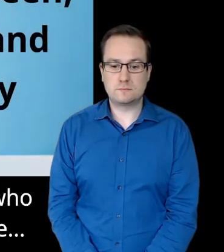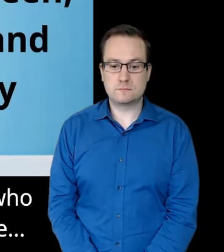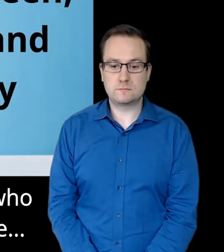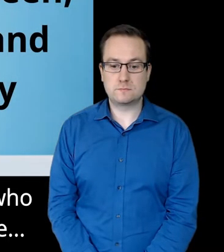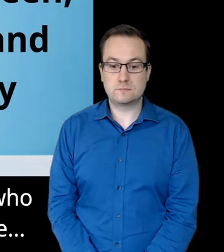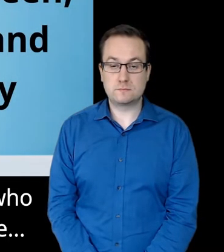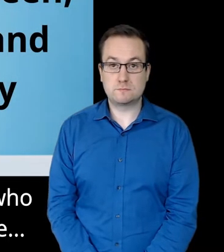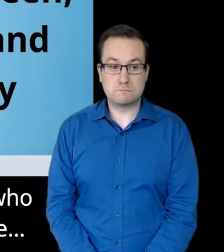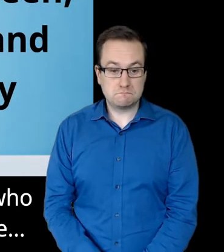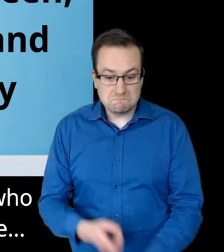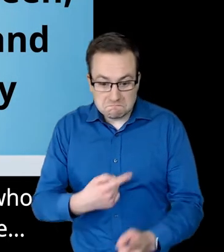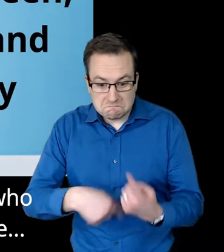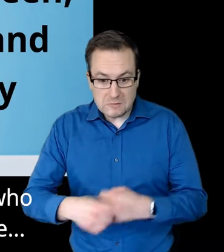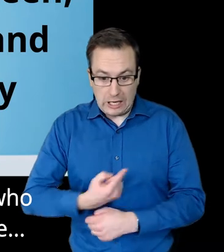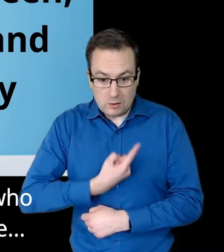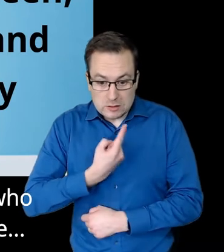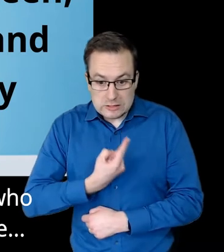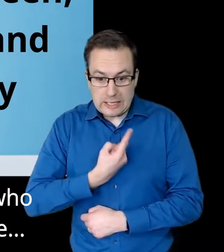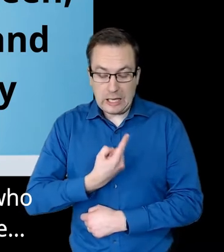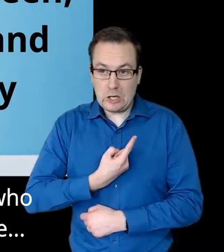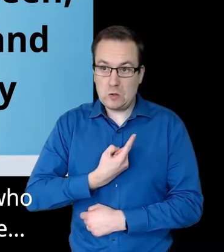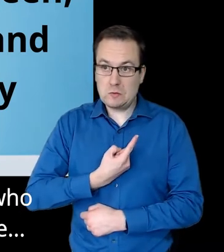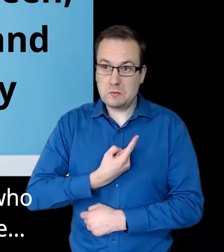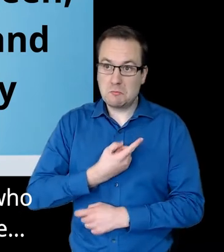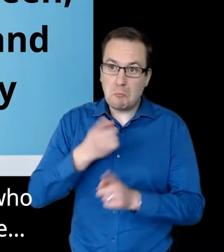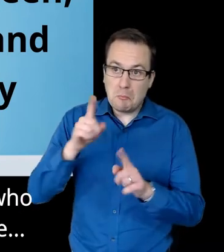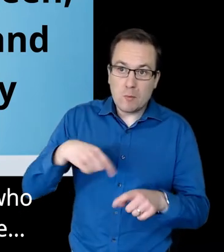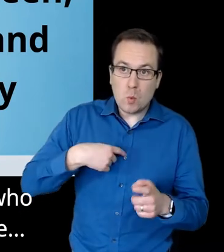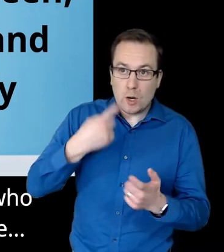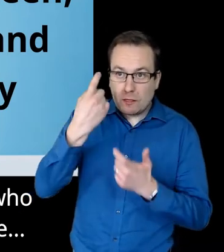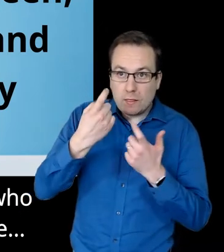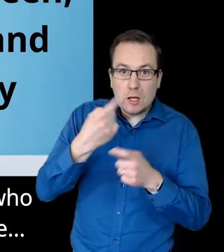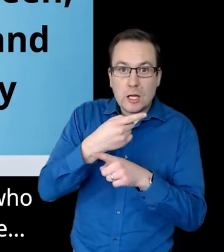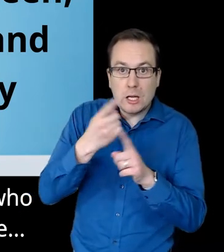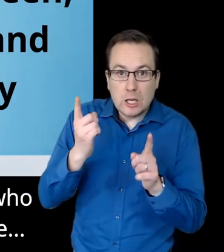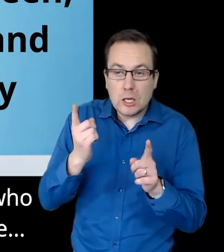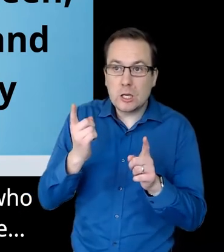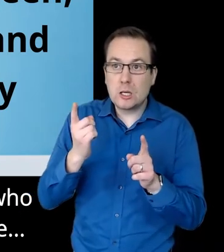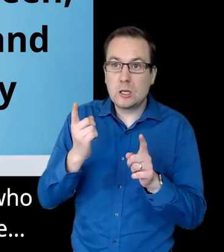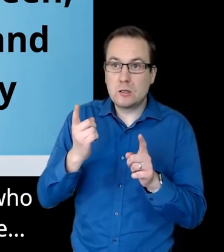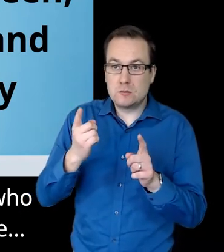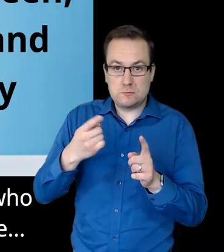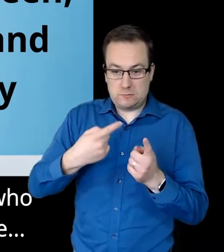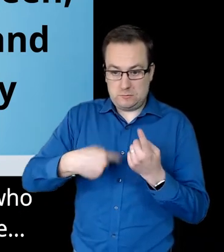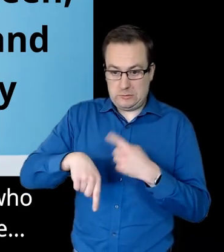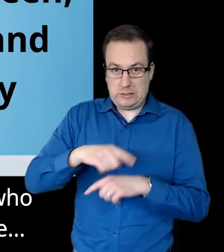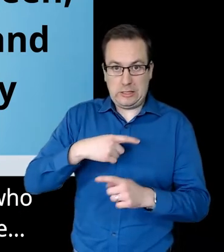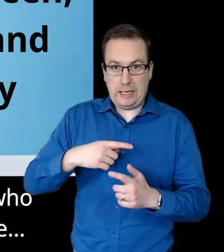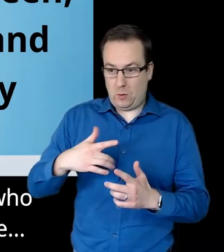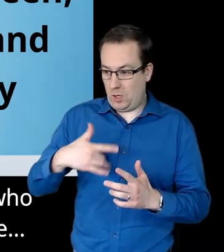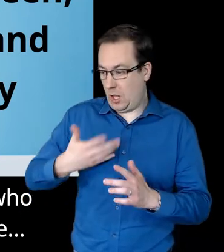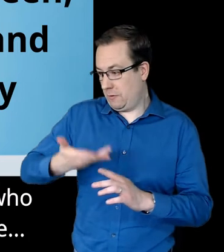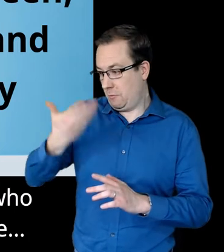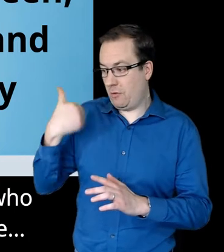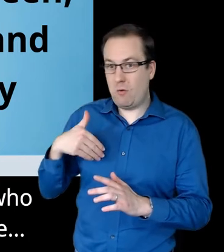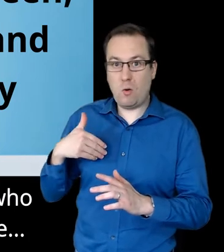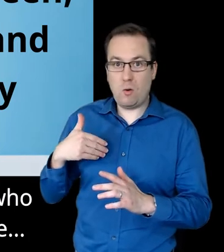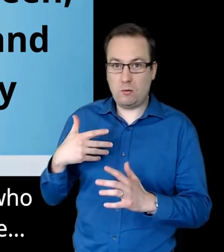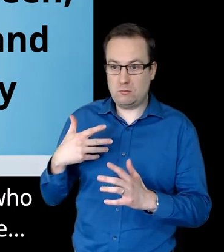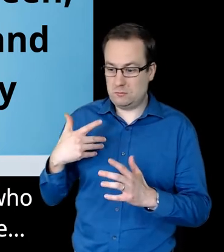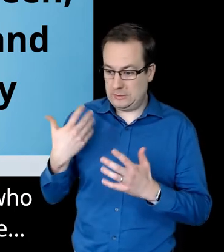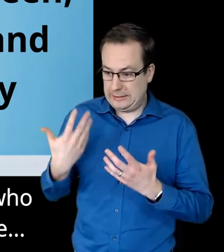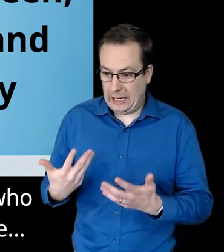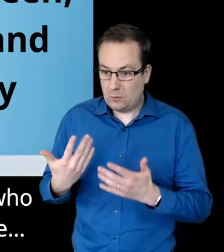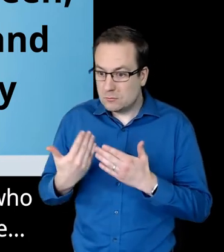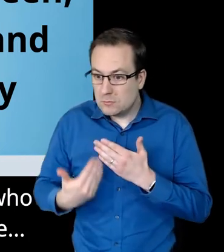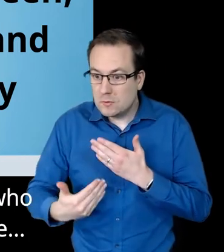We pray for ourselves and those on our minds, for who we have been, who we are, and who we may become.